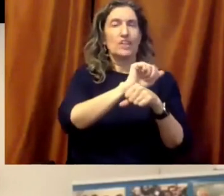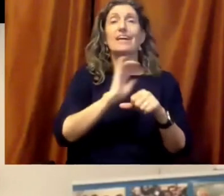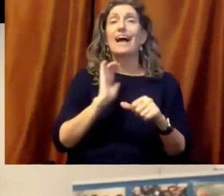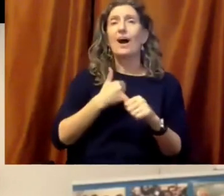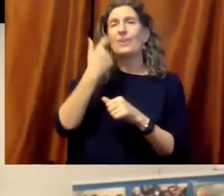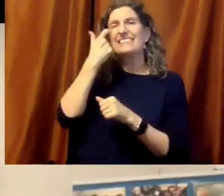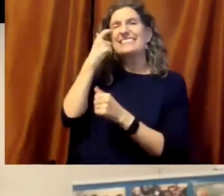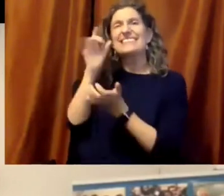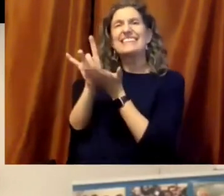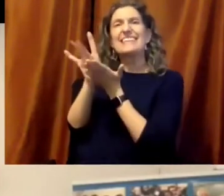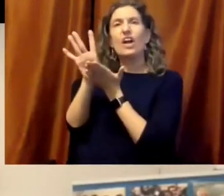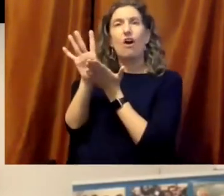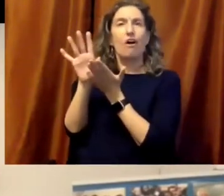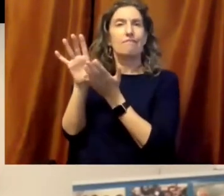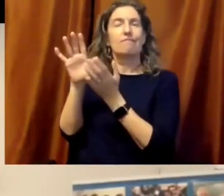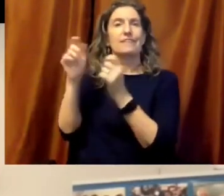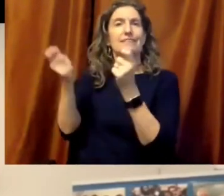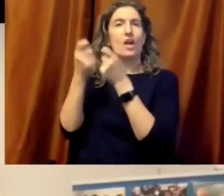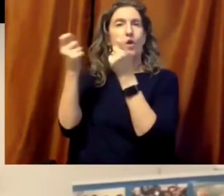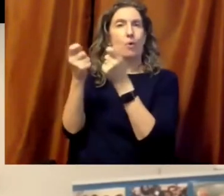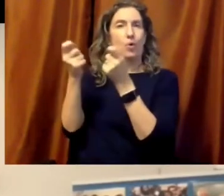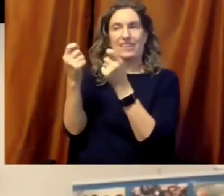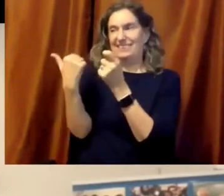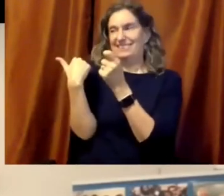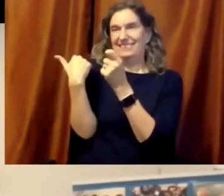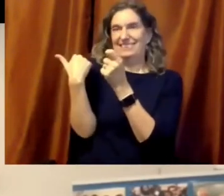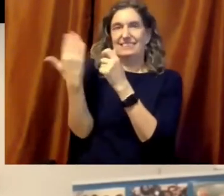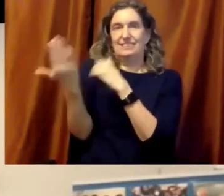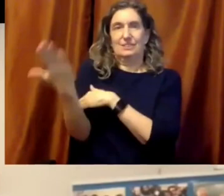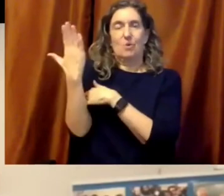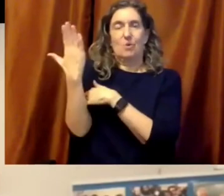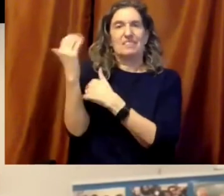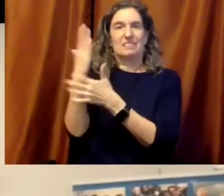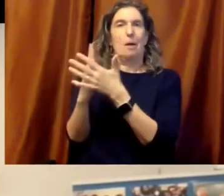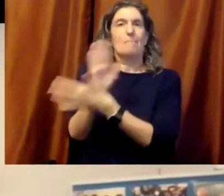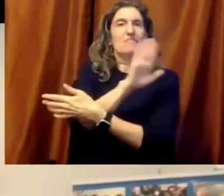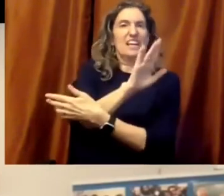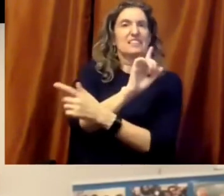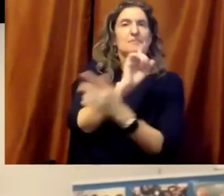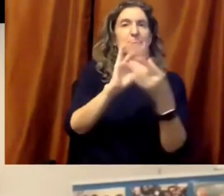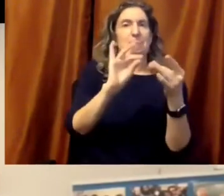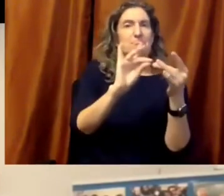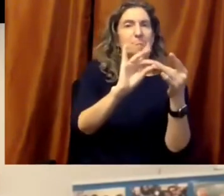led from the UNESCO headquarters there in Paris this morning. Again, I want to urge any of you who